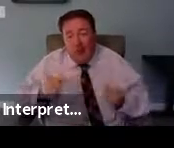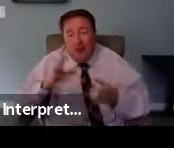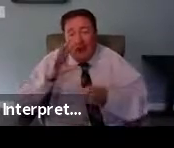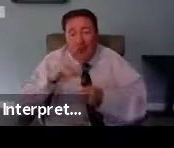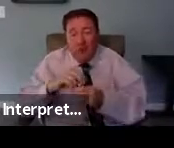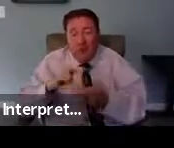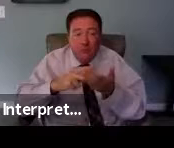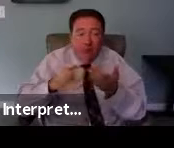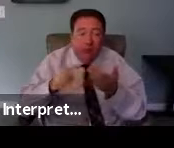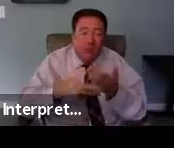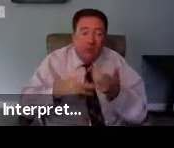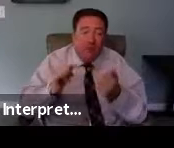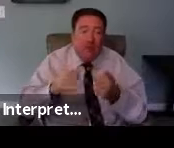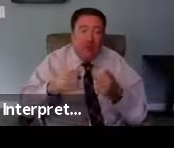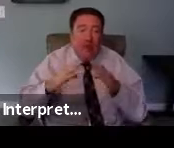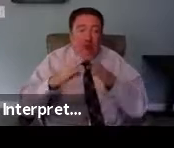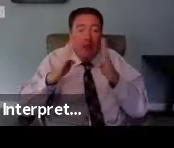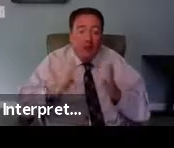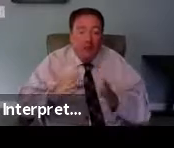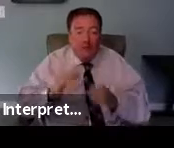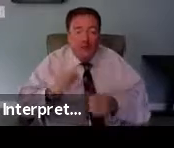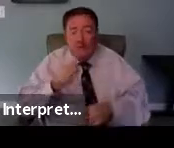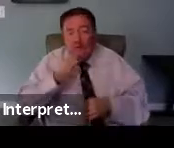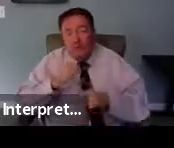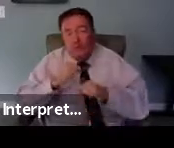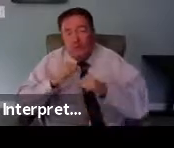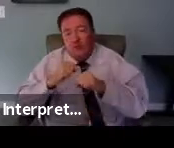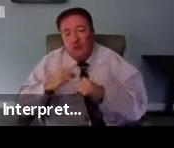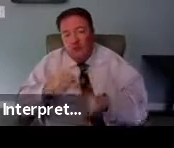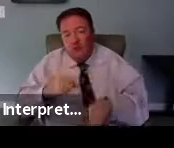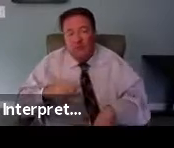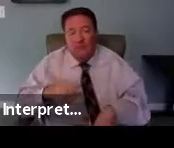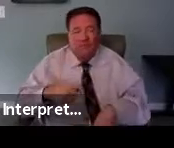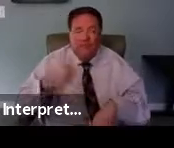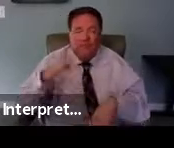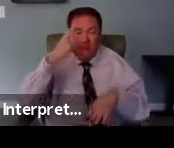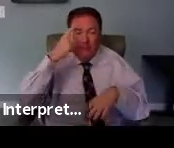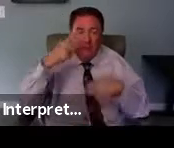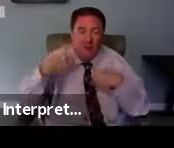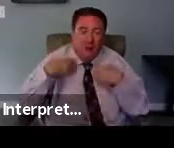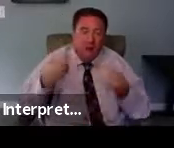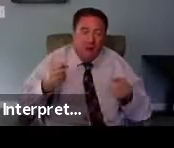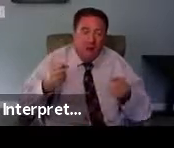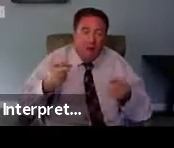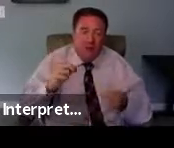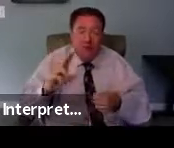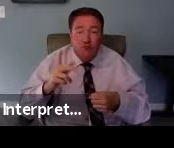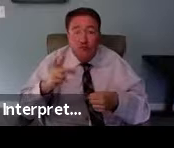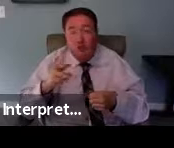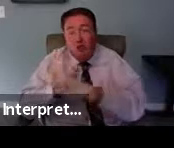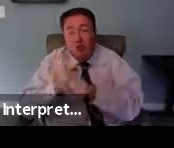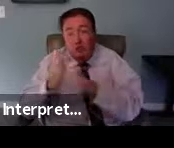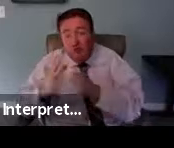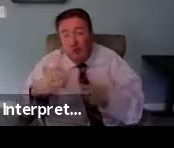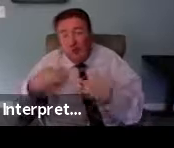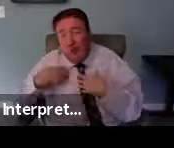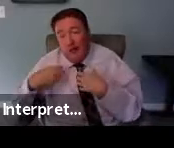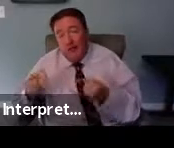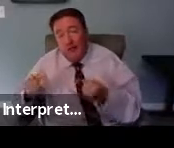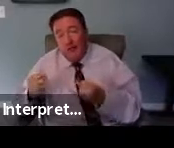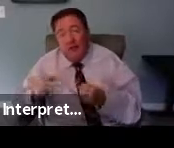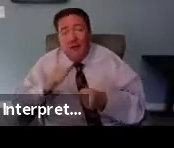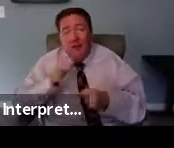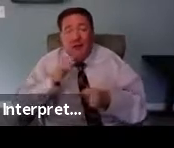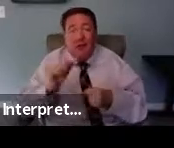housing and food security, mental health and drug user health, non-emergency medical transportation,